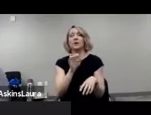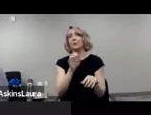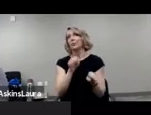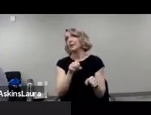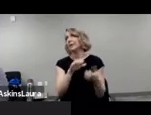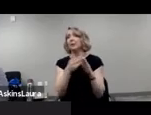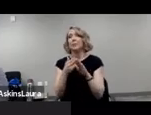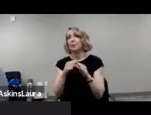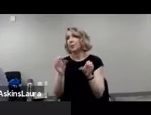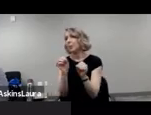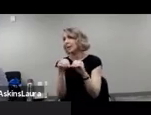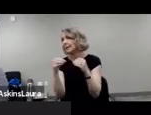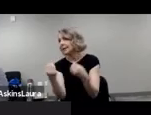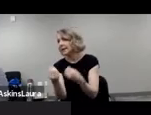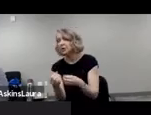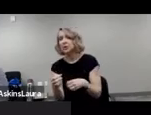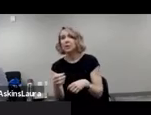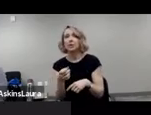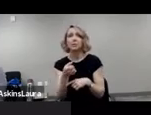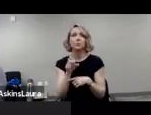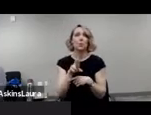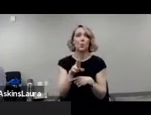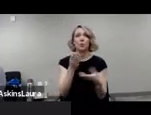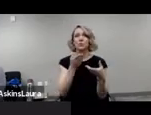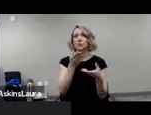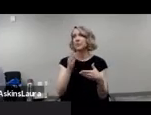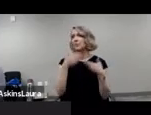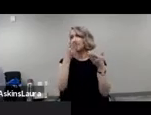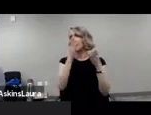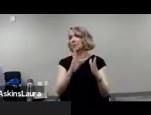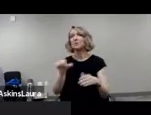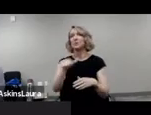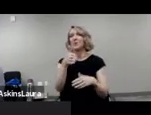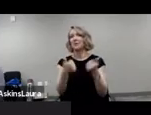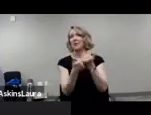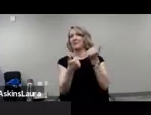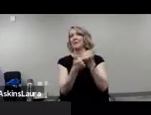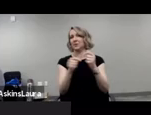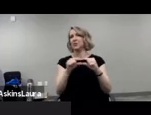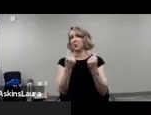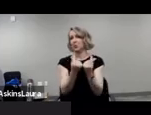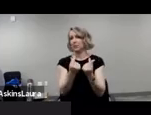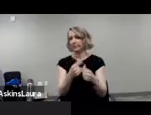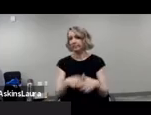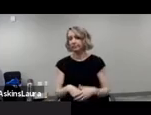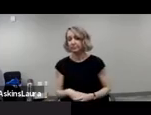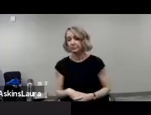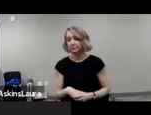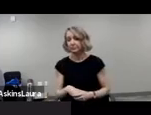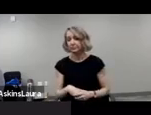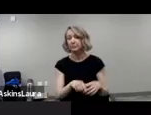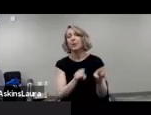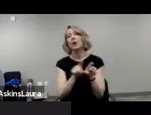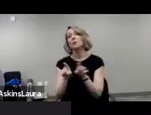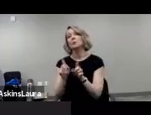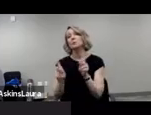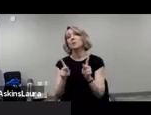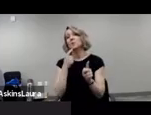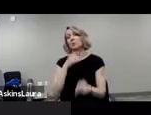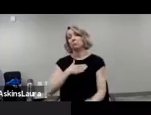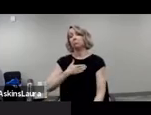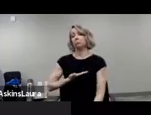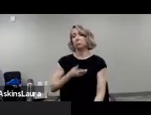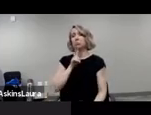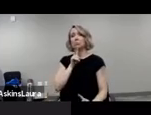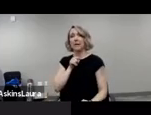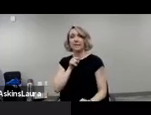organizations, service providers, or other kinds of advocacy groups. The other thing is that people, if